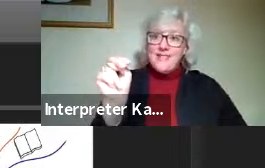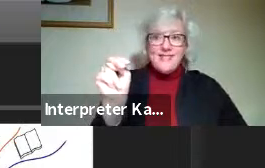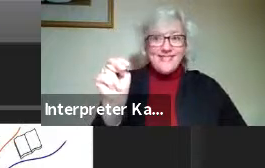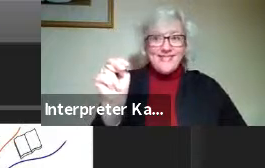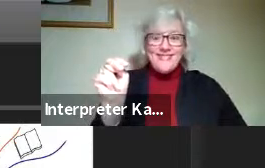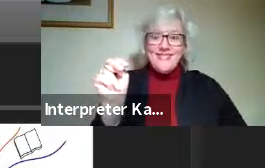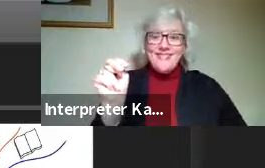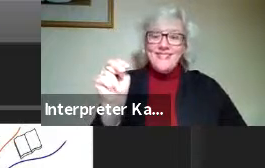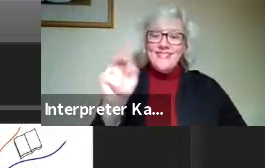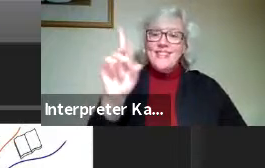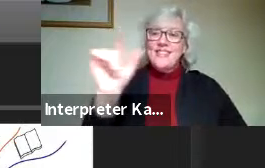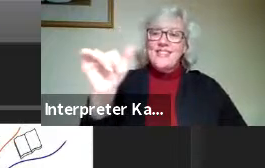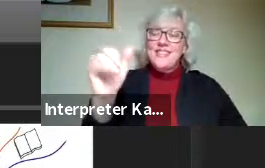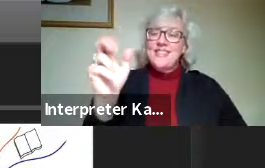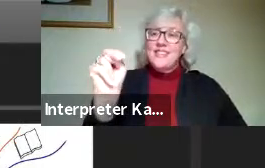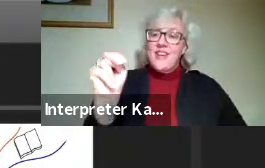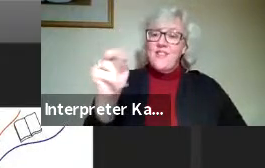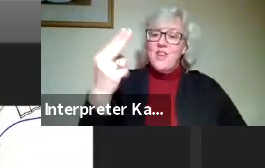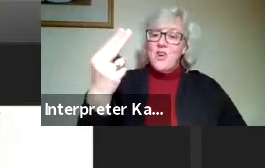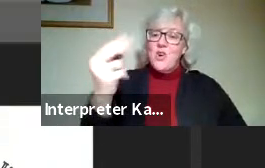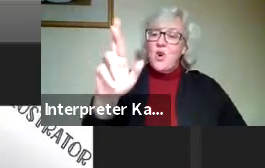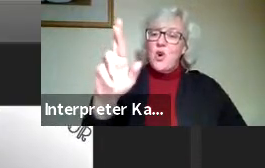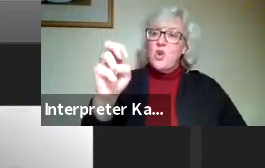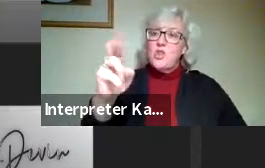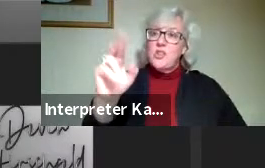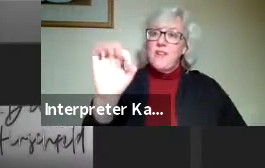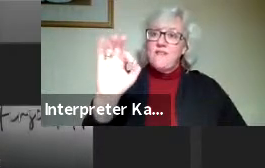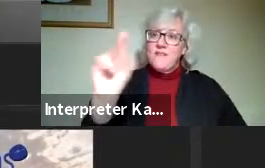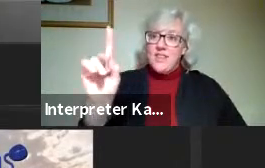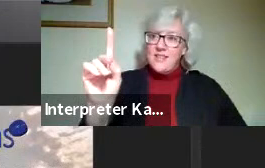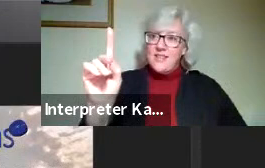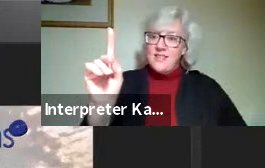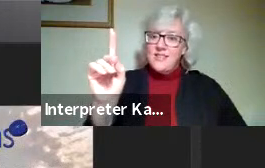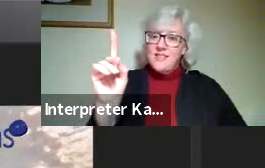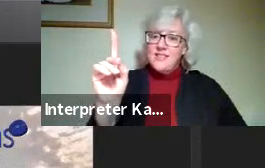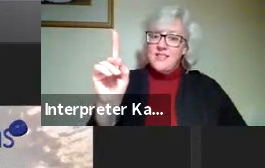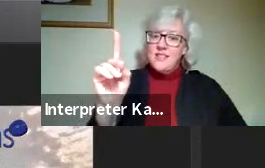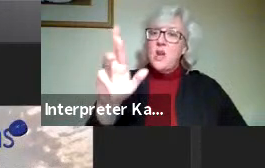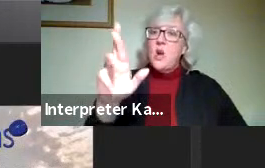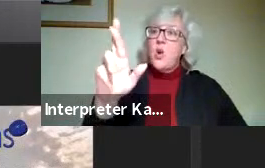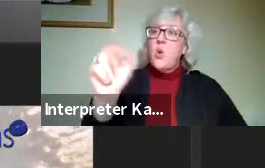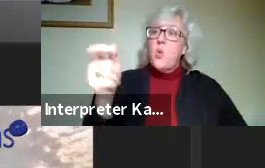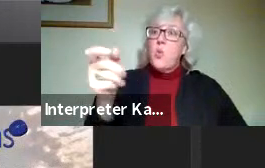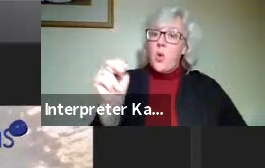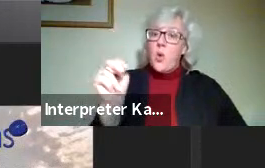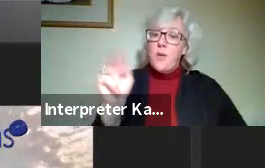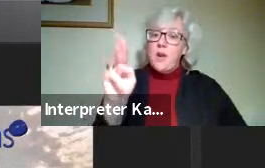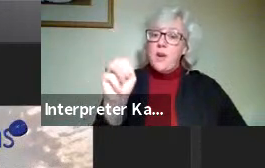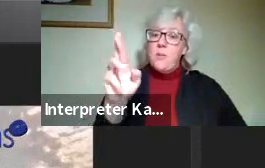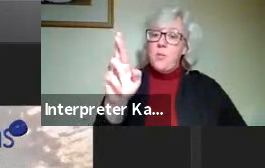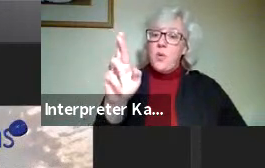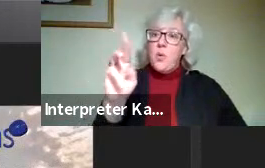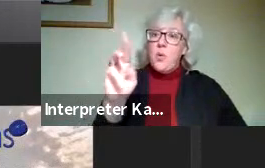Devin Hersfield, Roman Murawski,